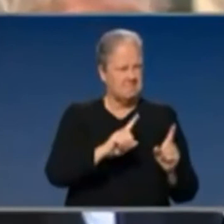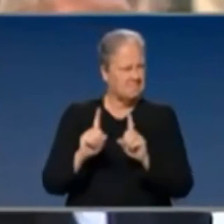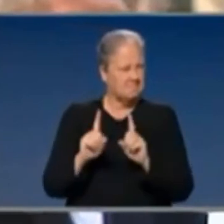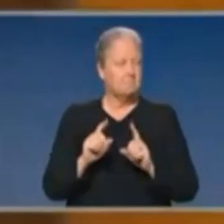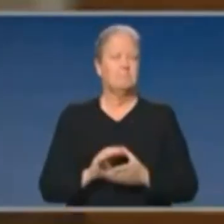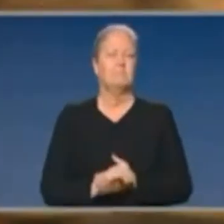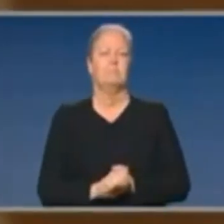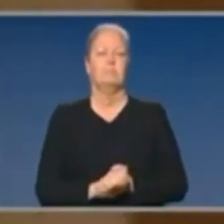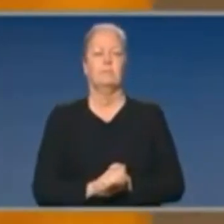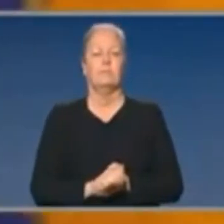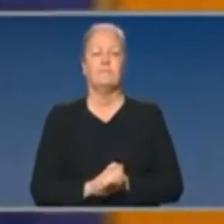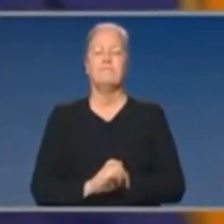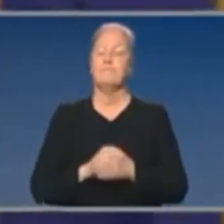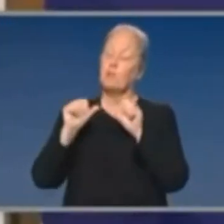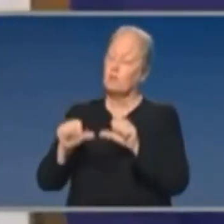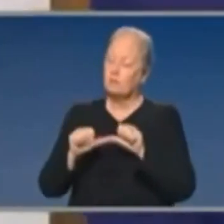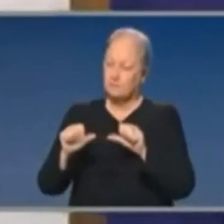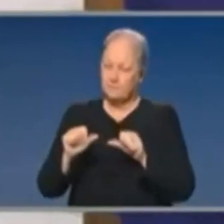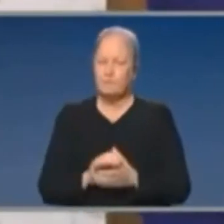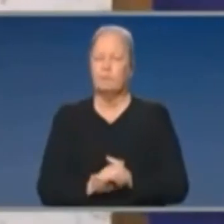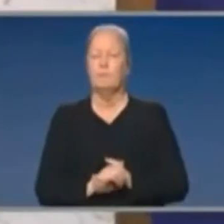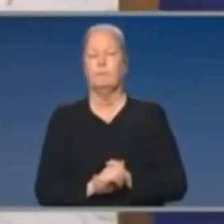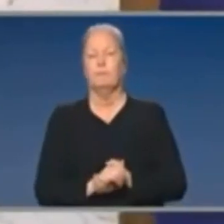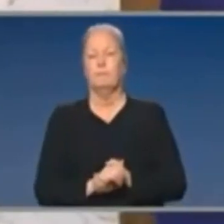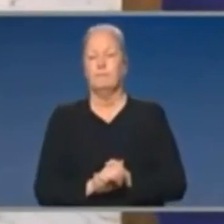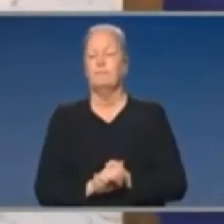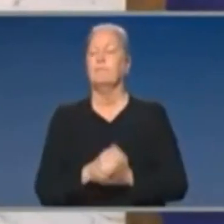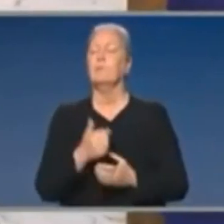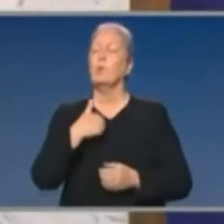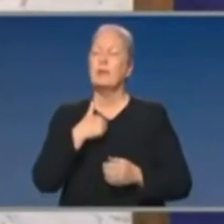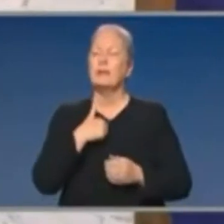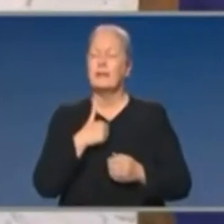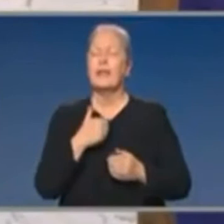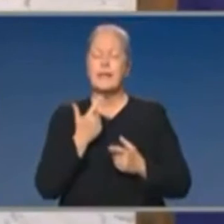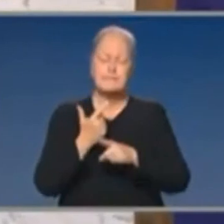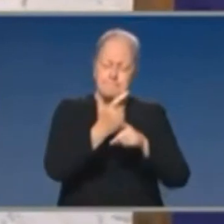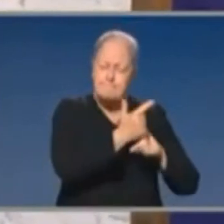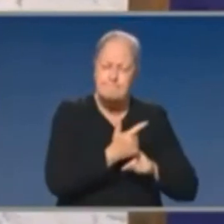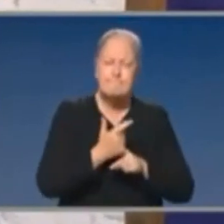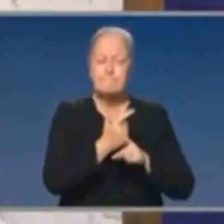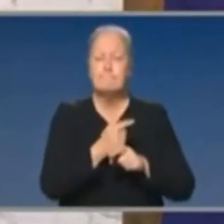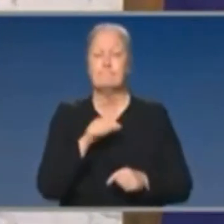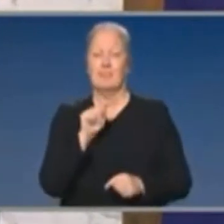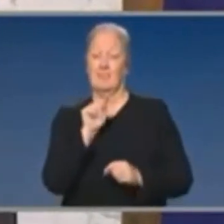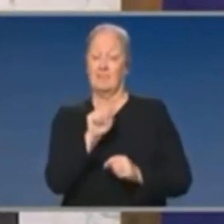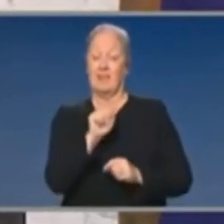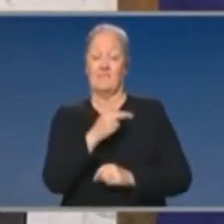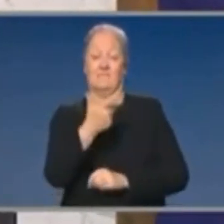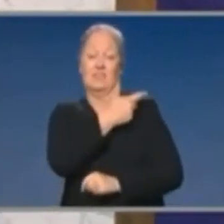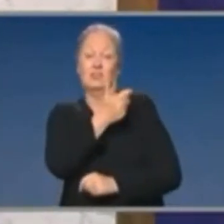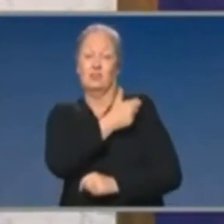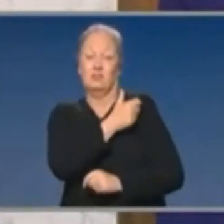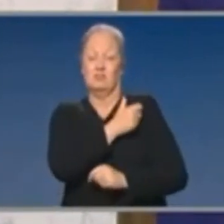works? Sure. So all up, what we've done is look at a portfolio of vaccinations, and these may not be the last, as